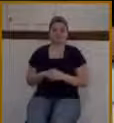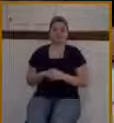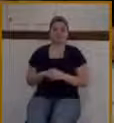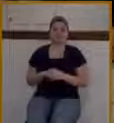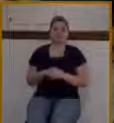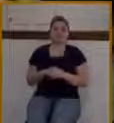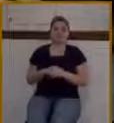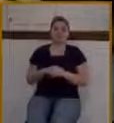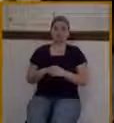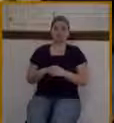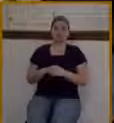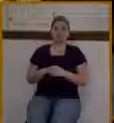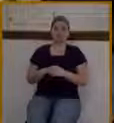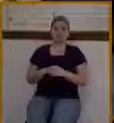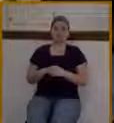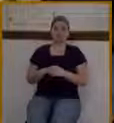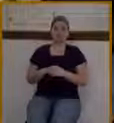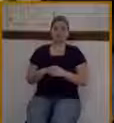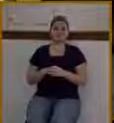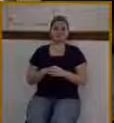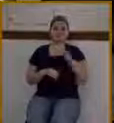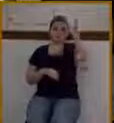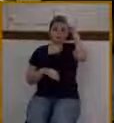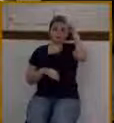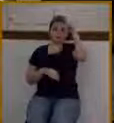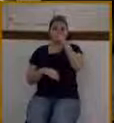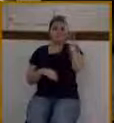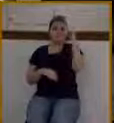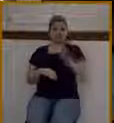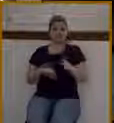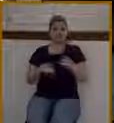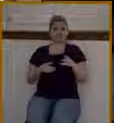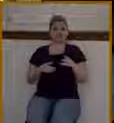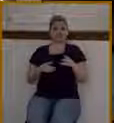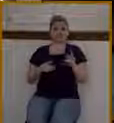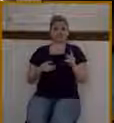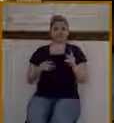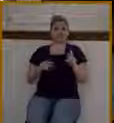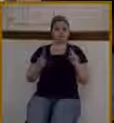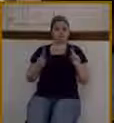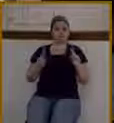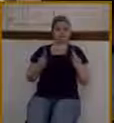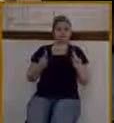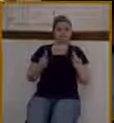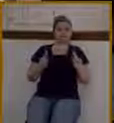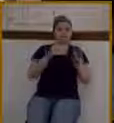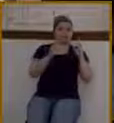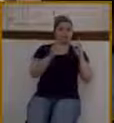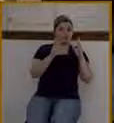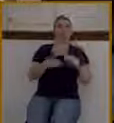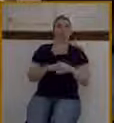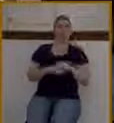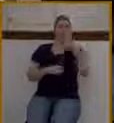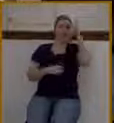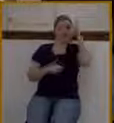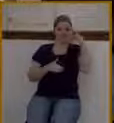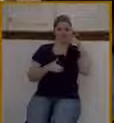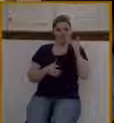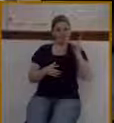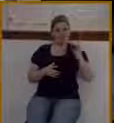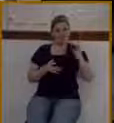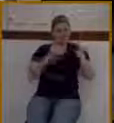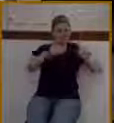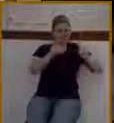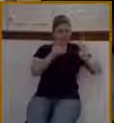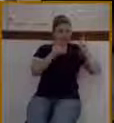colt receives Jesus. You ever tried to get on a horse that never had a rider on it? And it was the